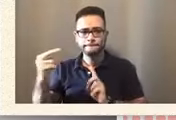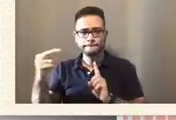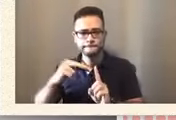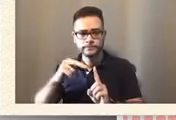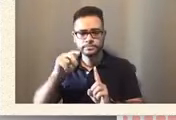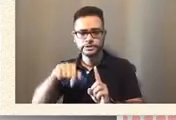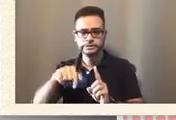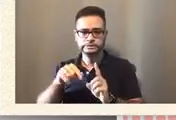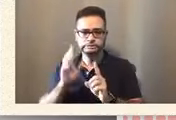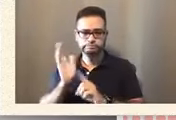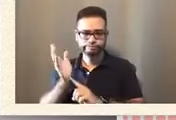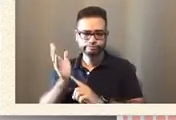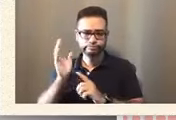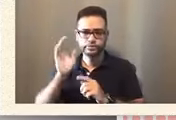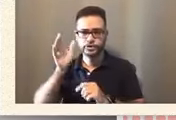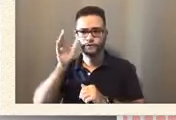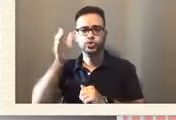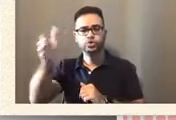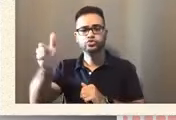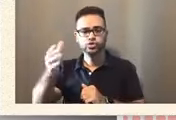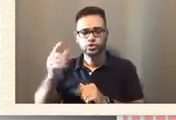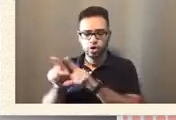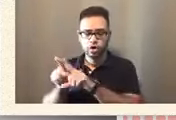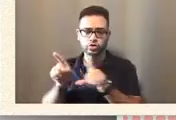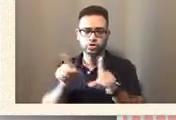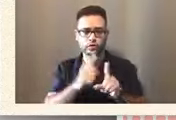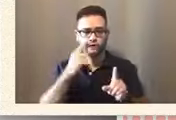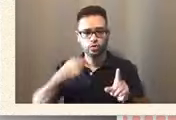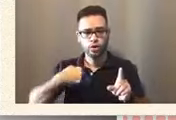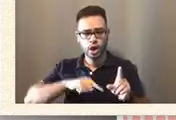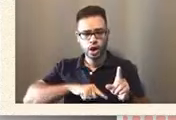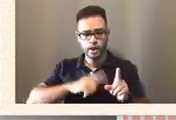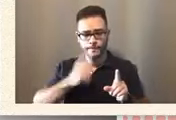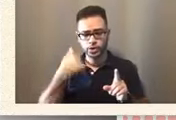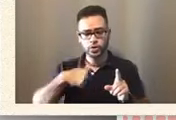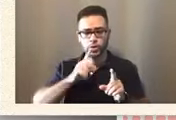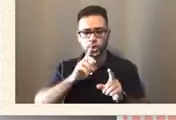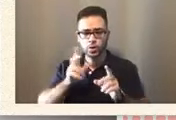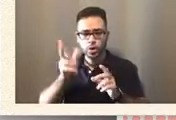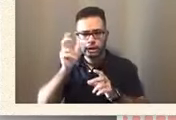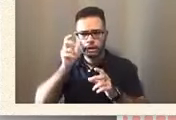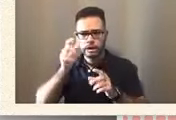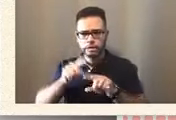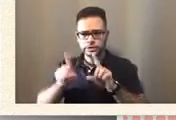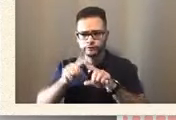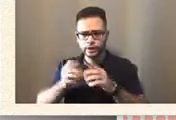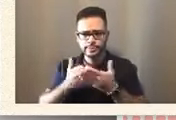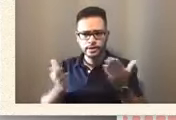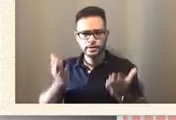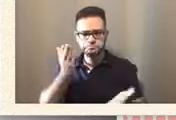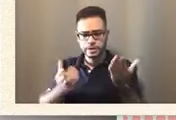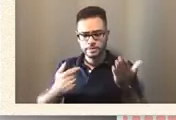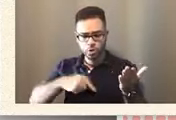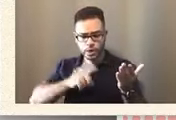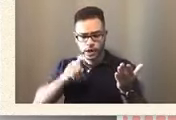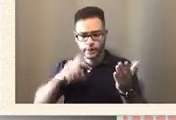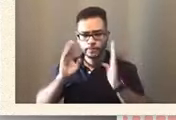also for us, because we're going to hear a lot of the things that maybe we need to be paying attention to and